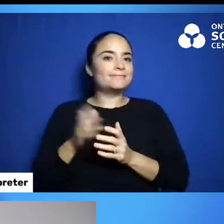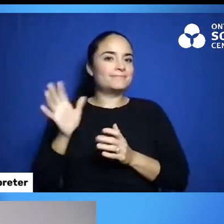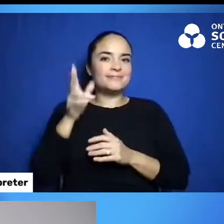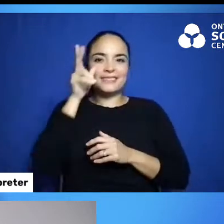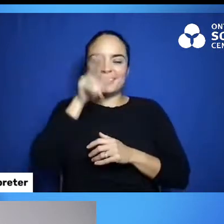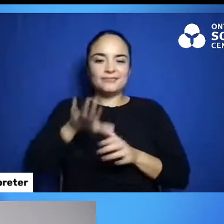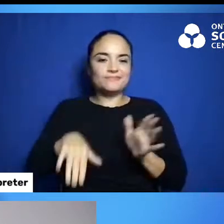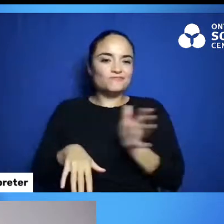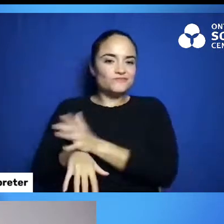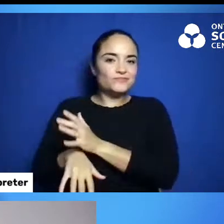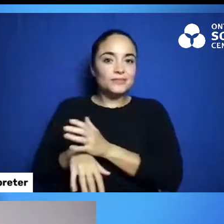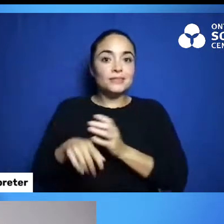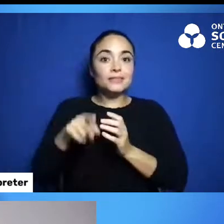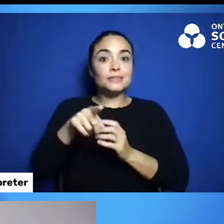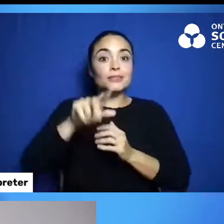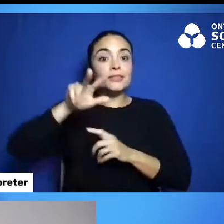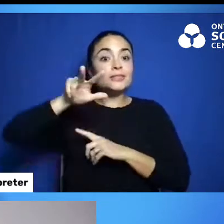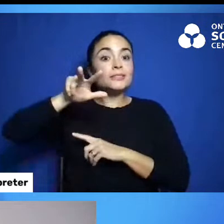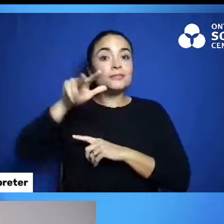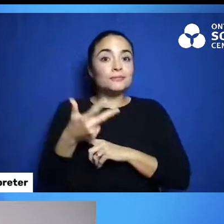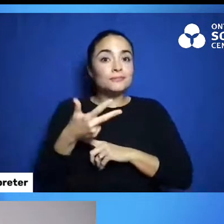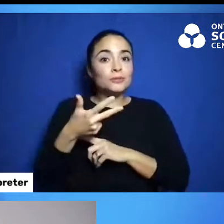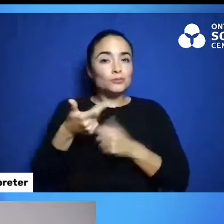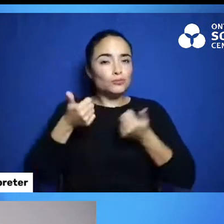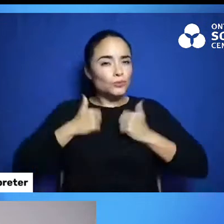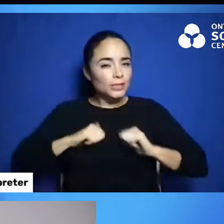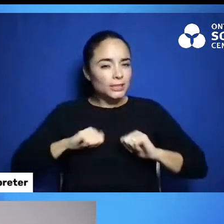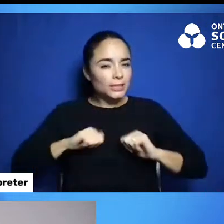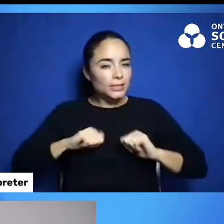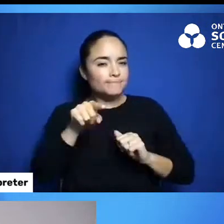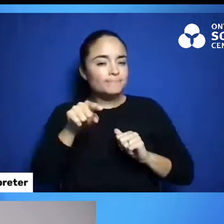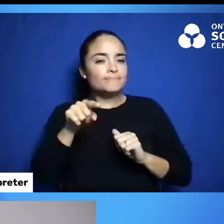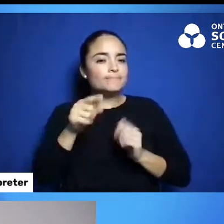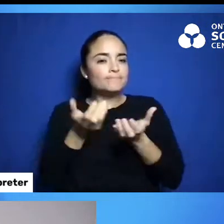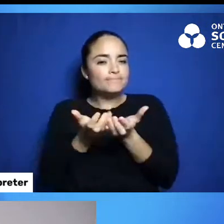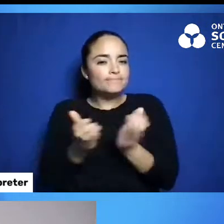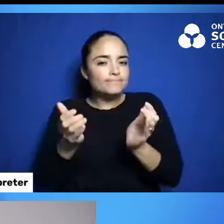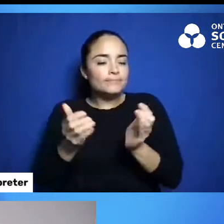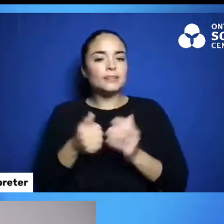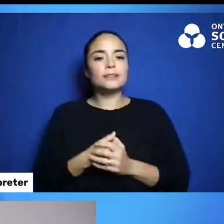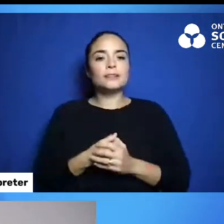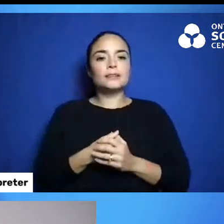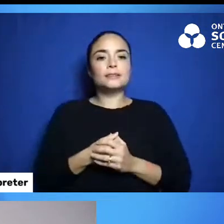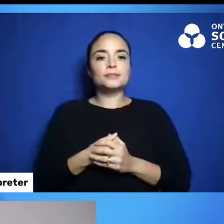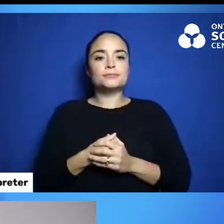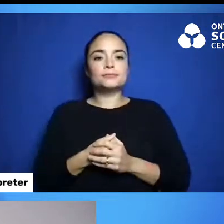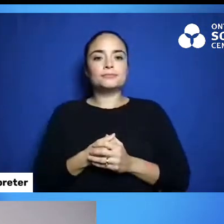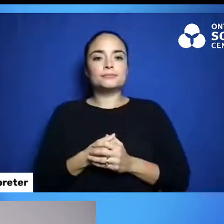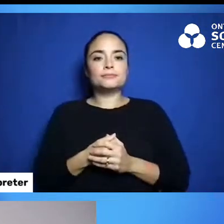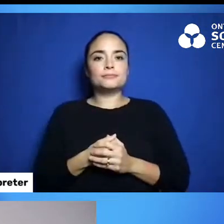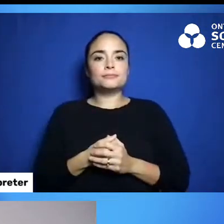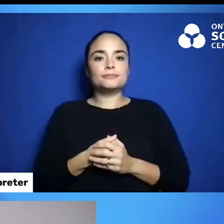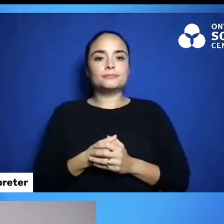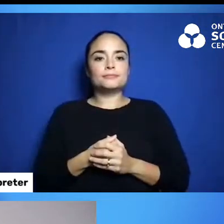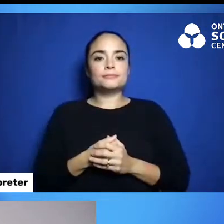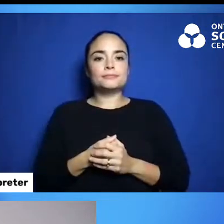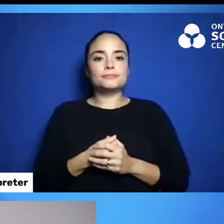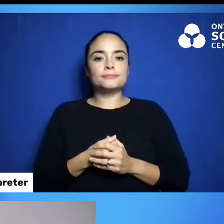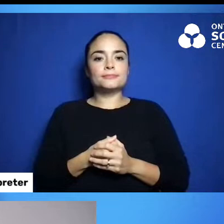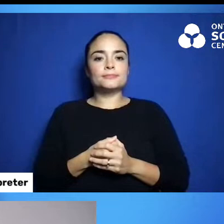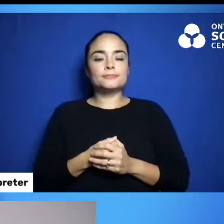Now, let's try this basket. There's my paper towel. And, let's pour our water.